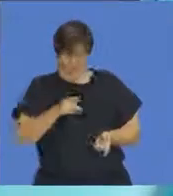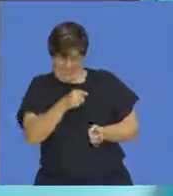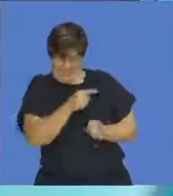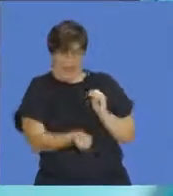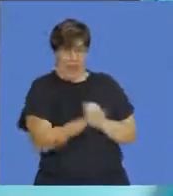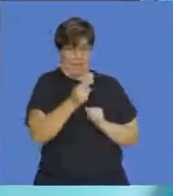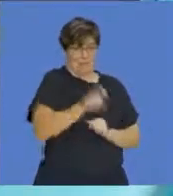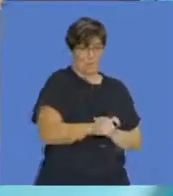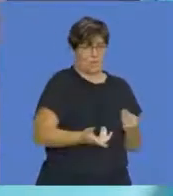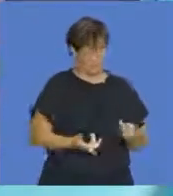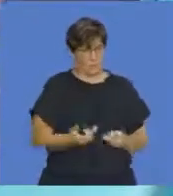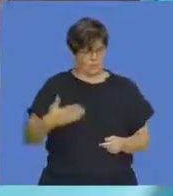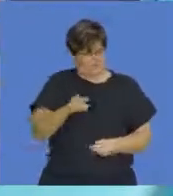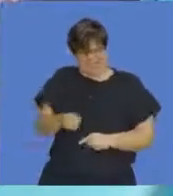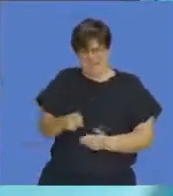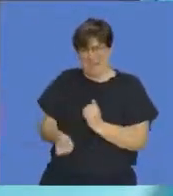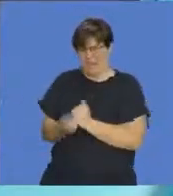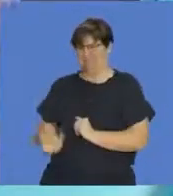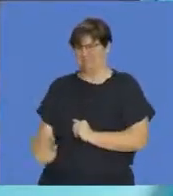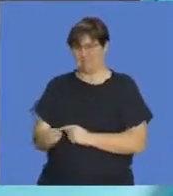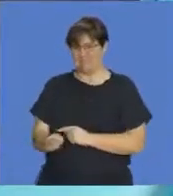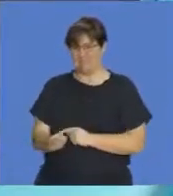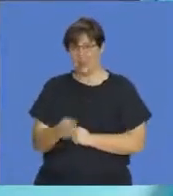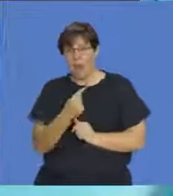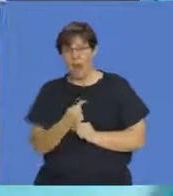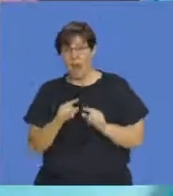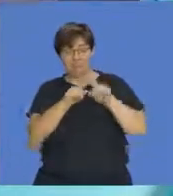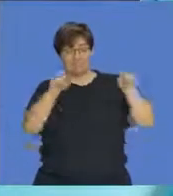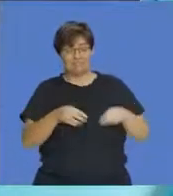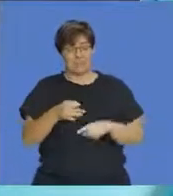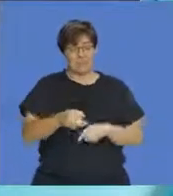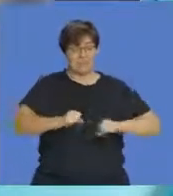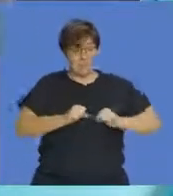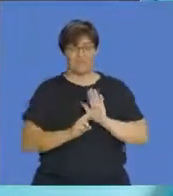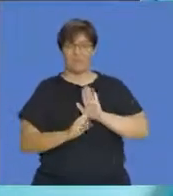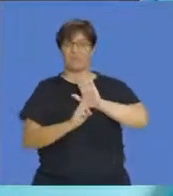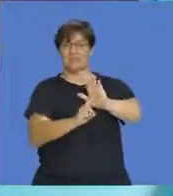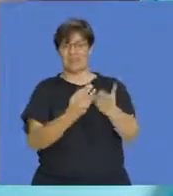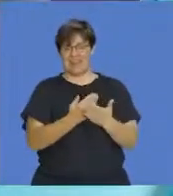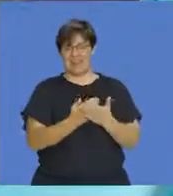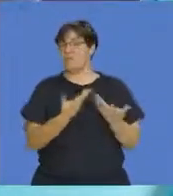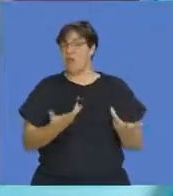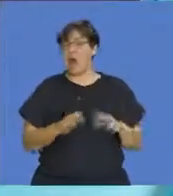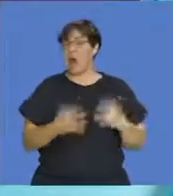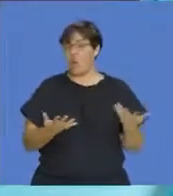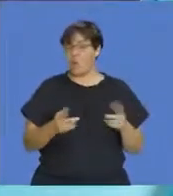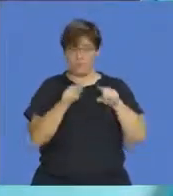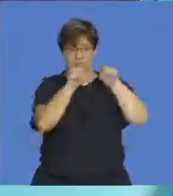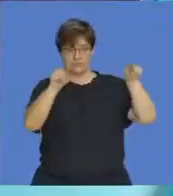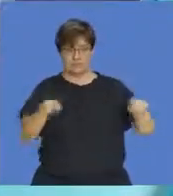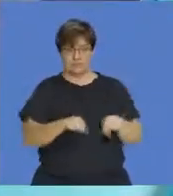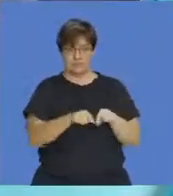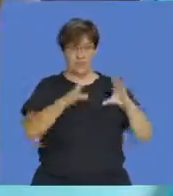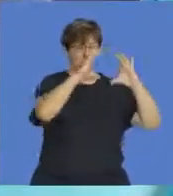happen. And we could represent within the sample space, a circle or a Venn diagram.